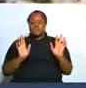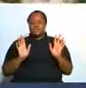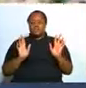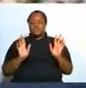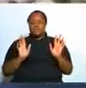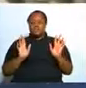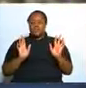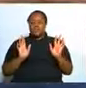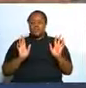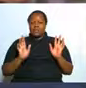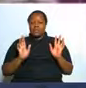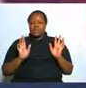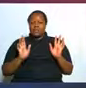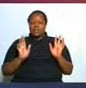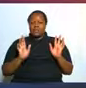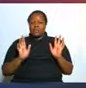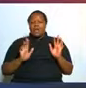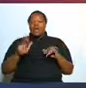the